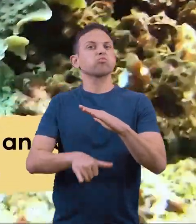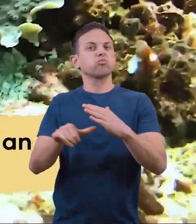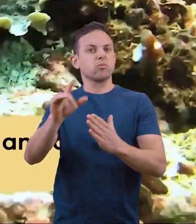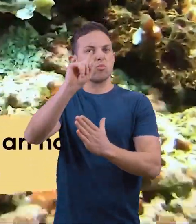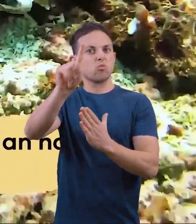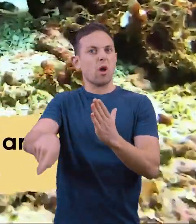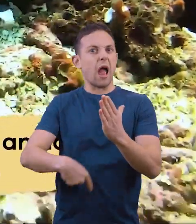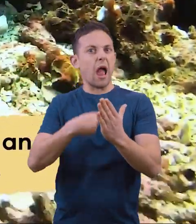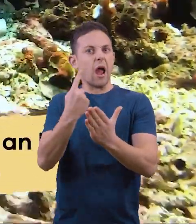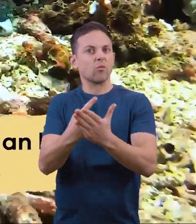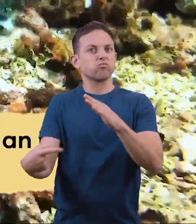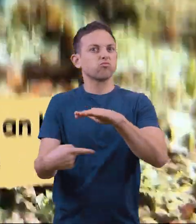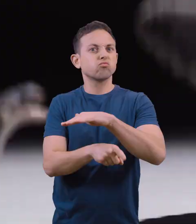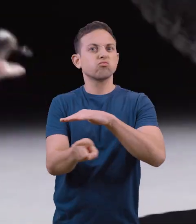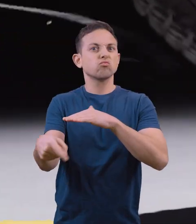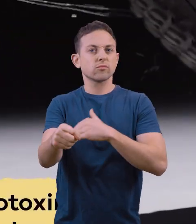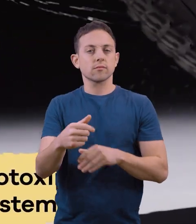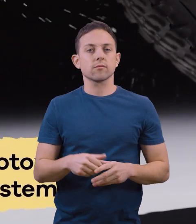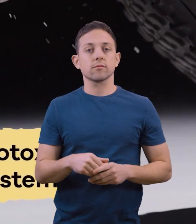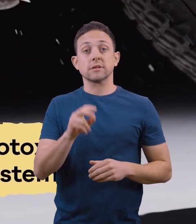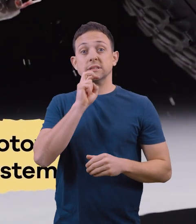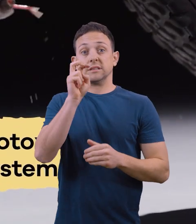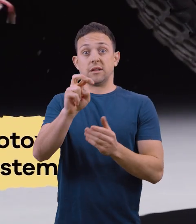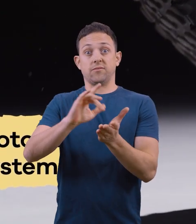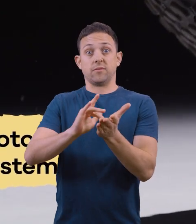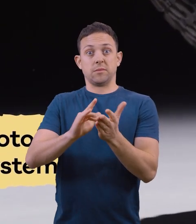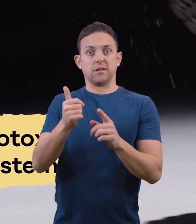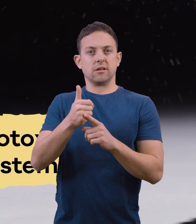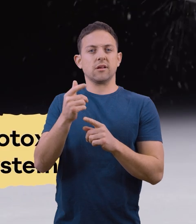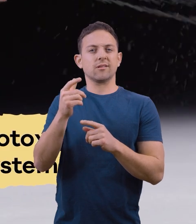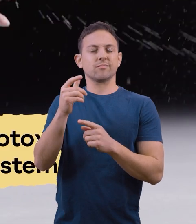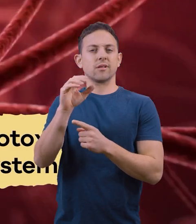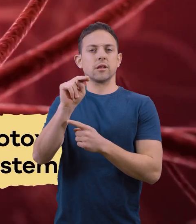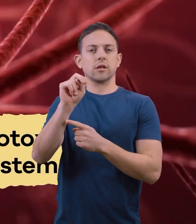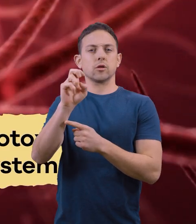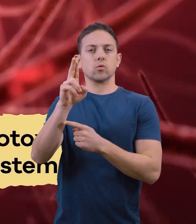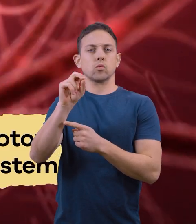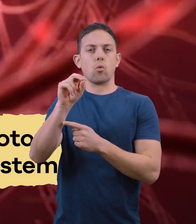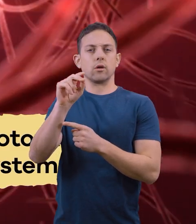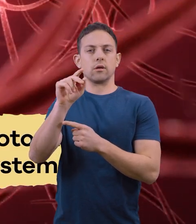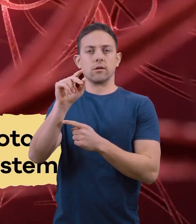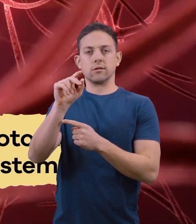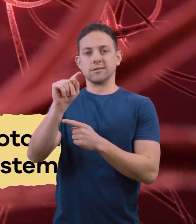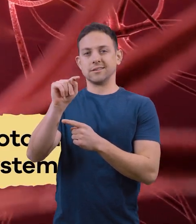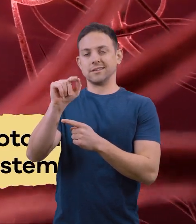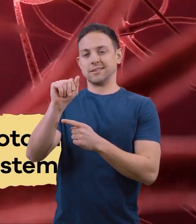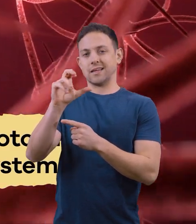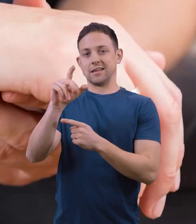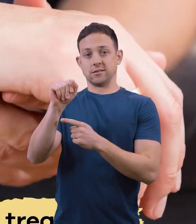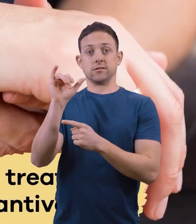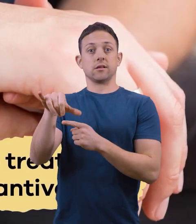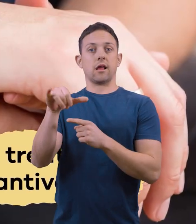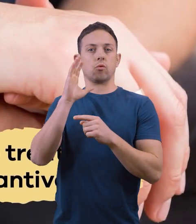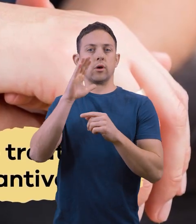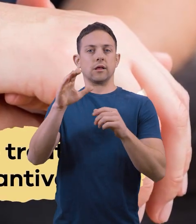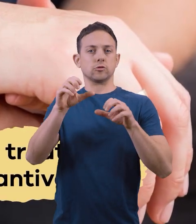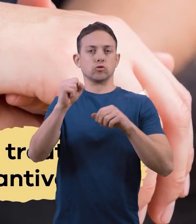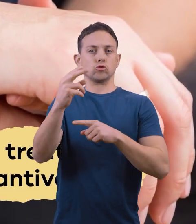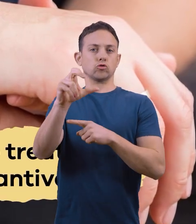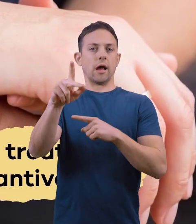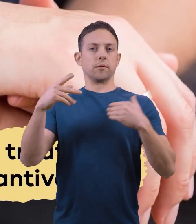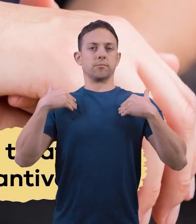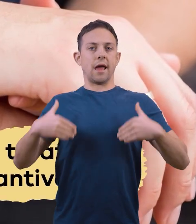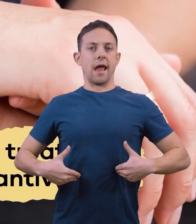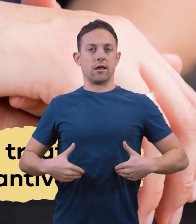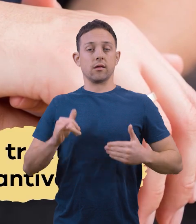an hour submerged in water. Snake venom contains neurotoxins that attack the nervous system. The most common way to